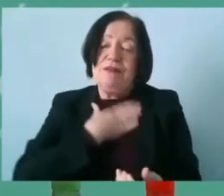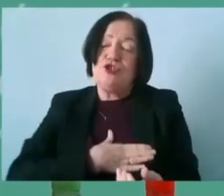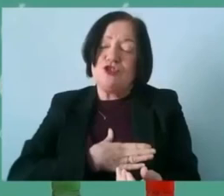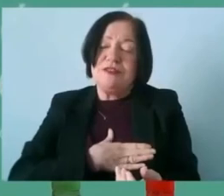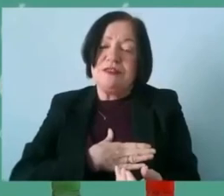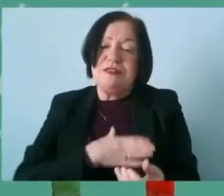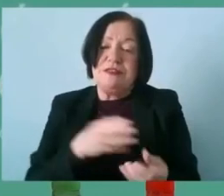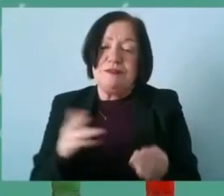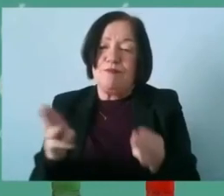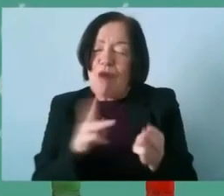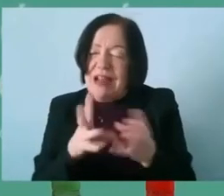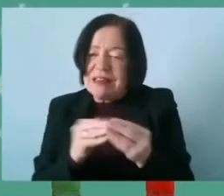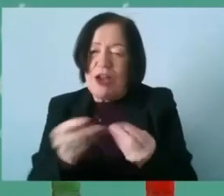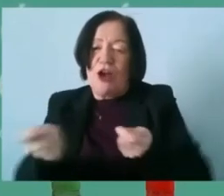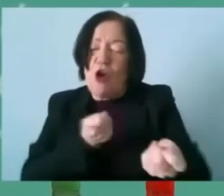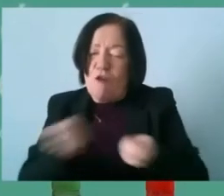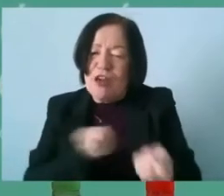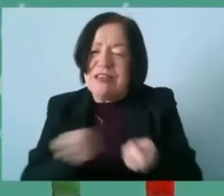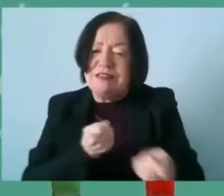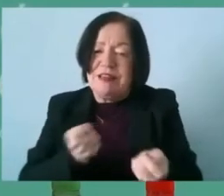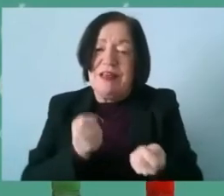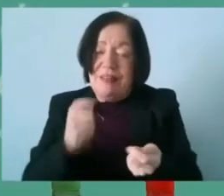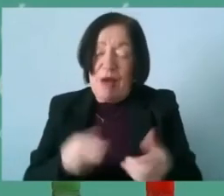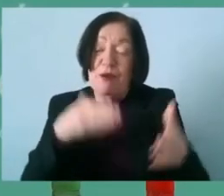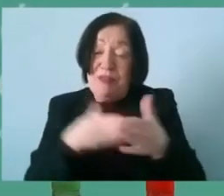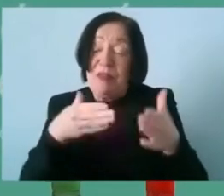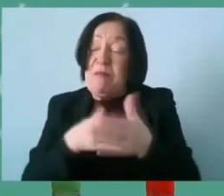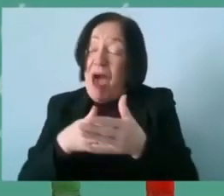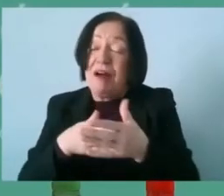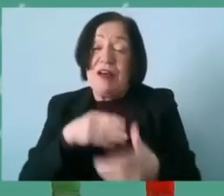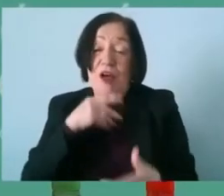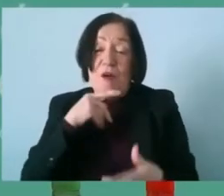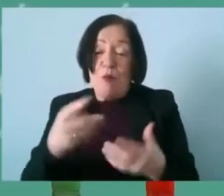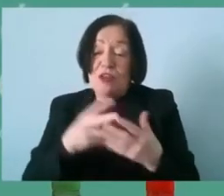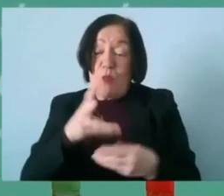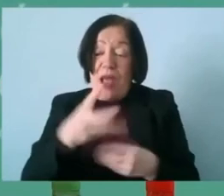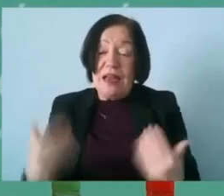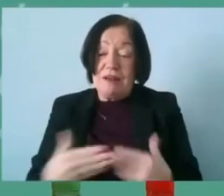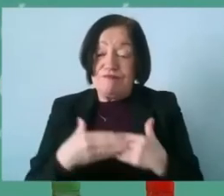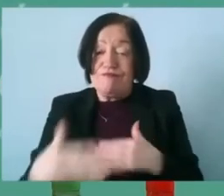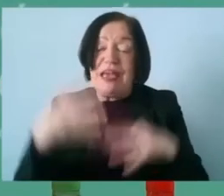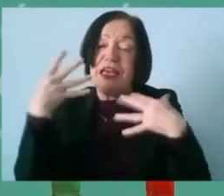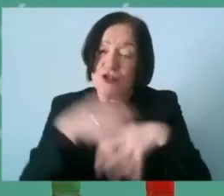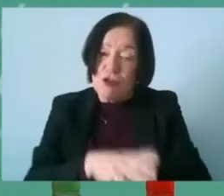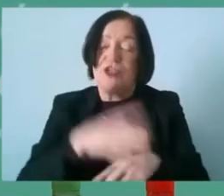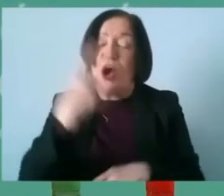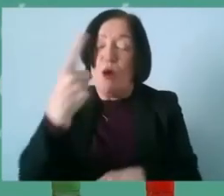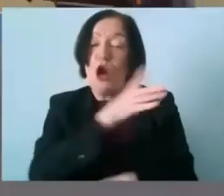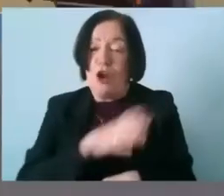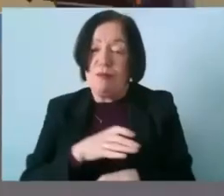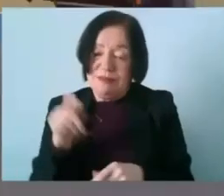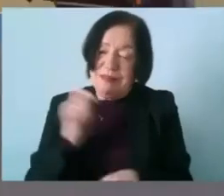practical things of governance that will be the stumbling block but in terms of what is the way forward certainly integration and one club is the way to go